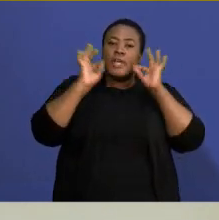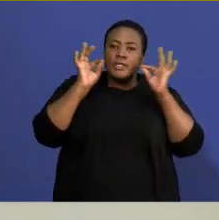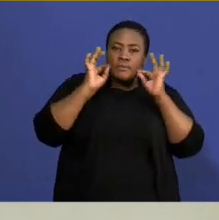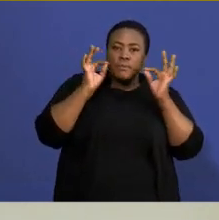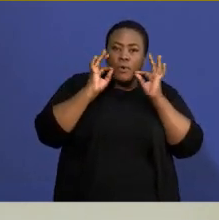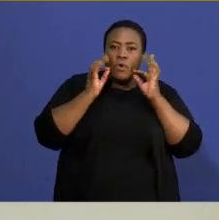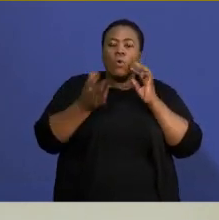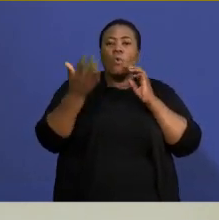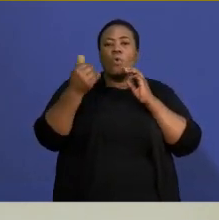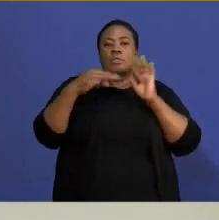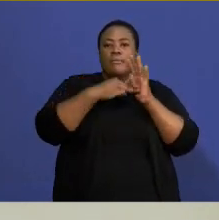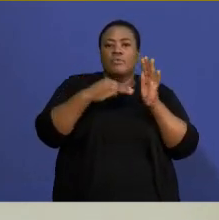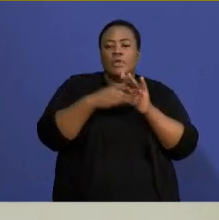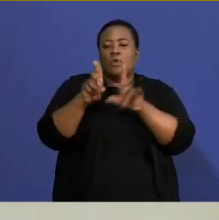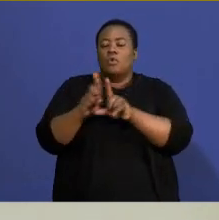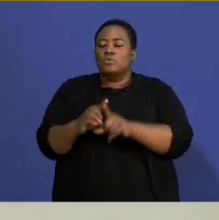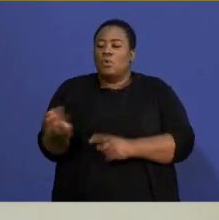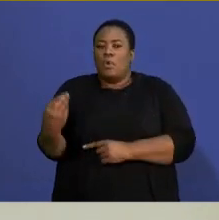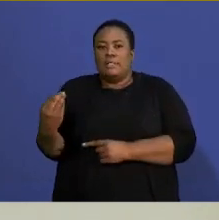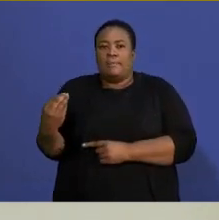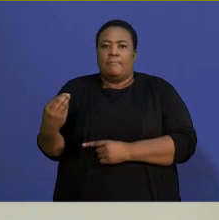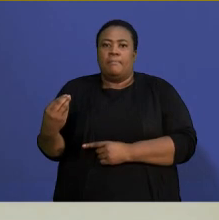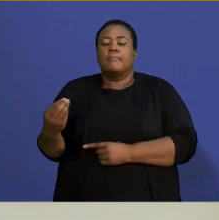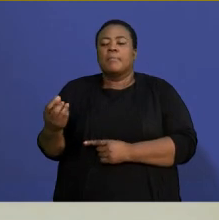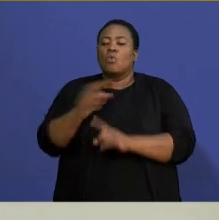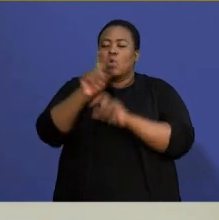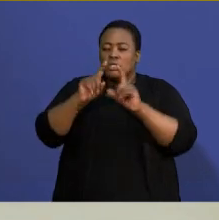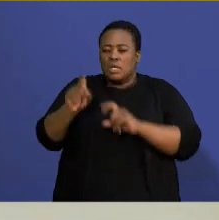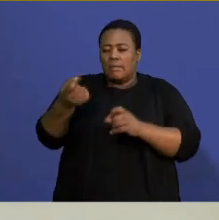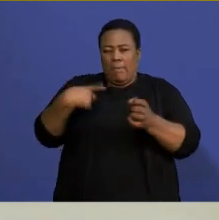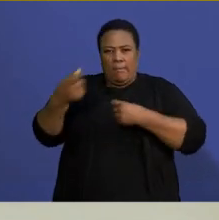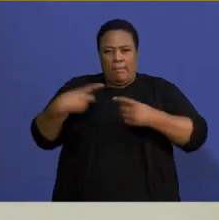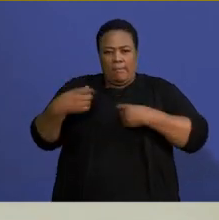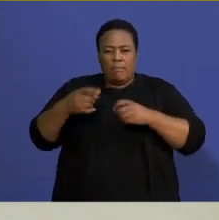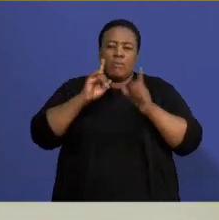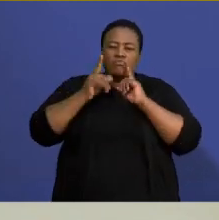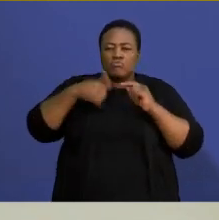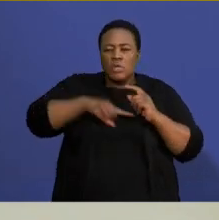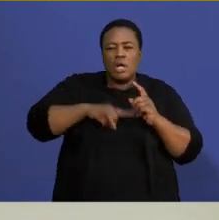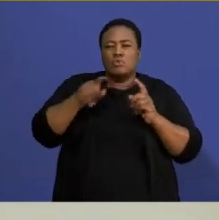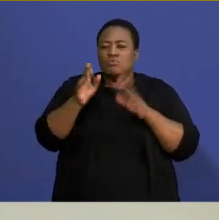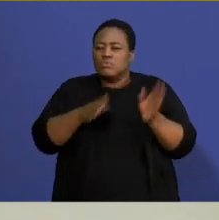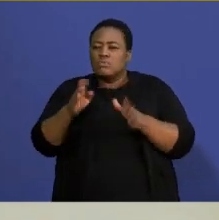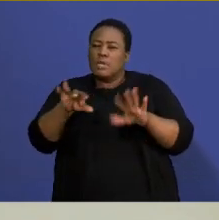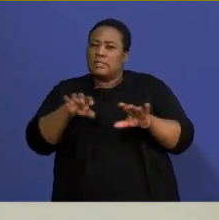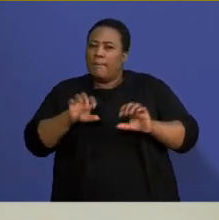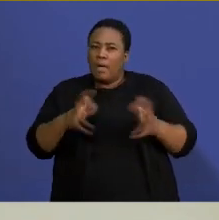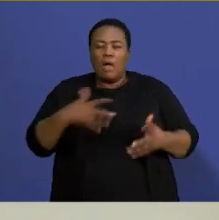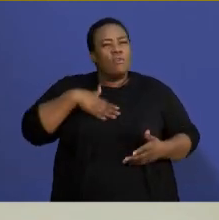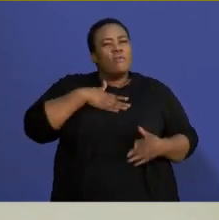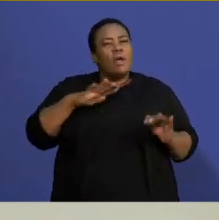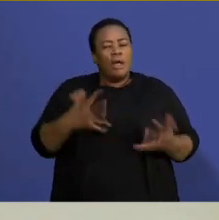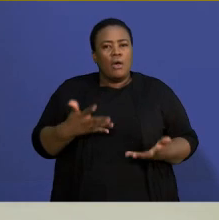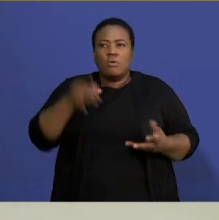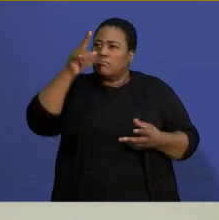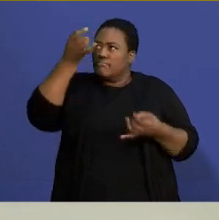Wasamatrix, as well as on our WhatsApp line. Send us through your questions. Talk to us. How are you preparing for the exams? How are you feeling? Just let